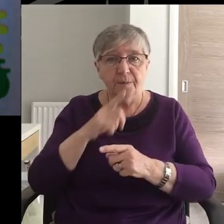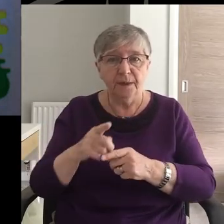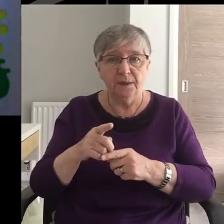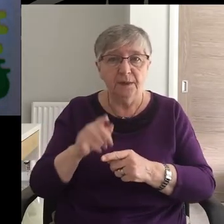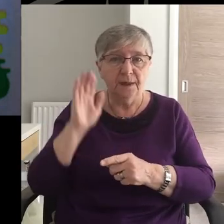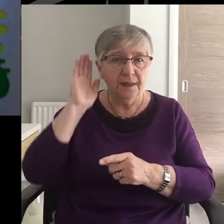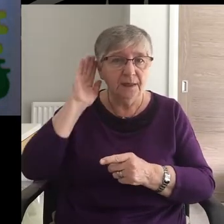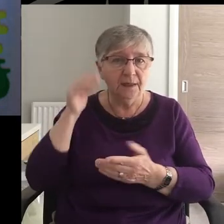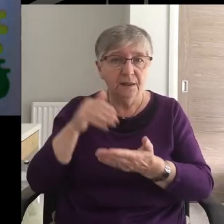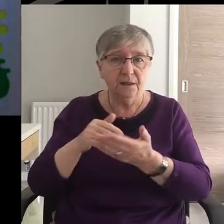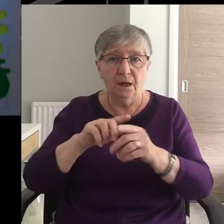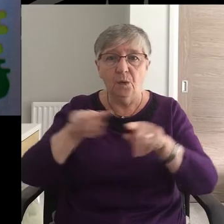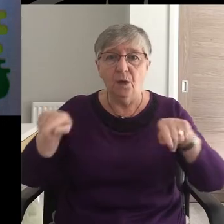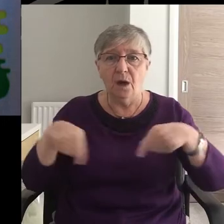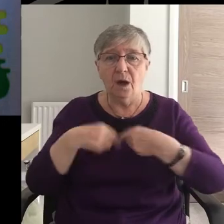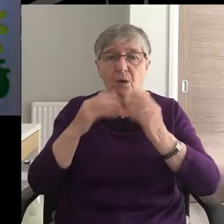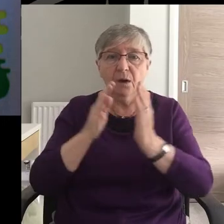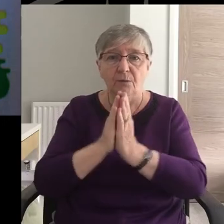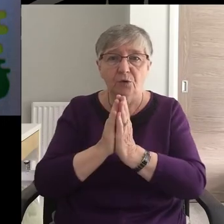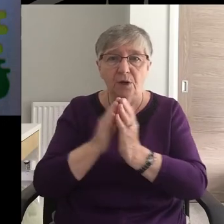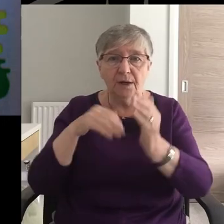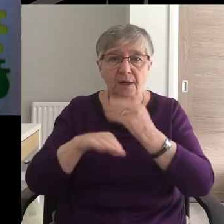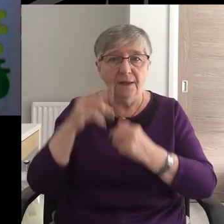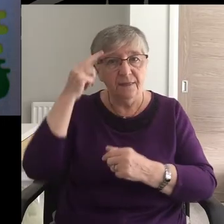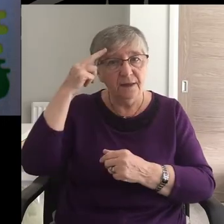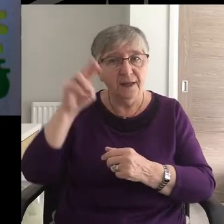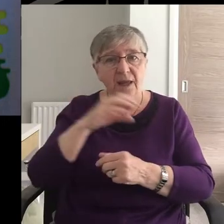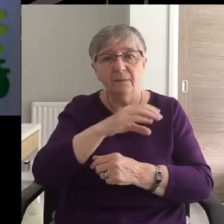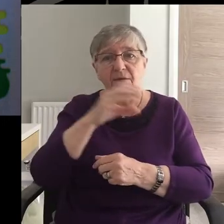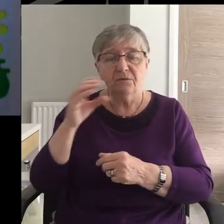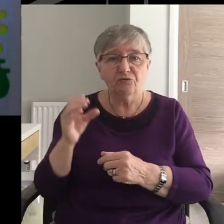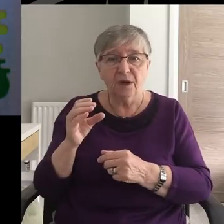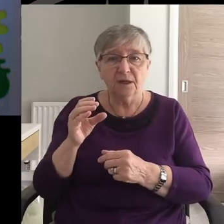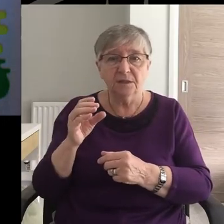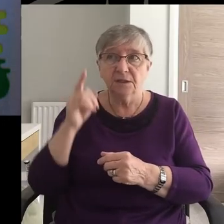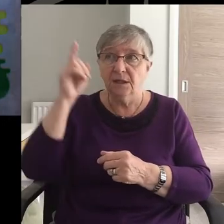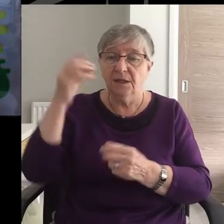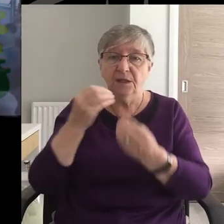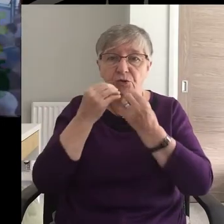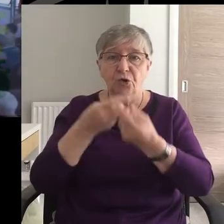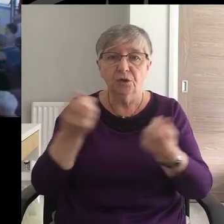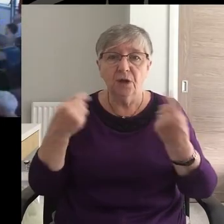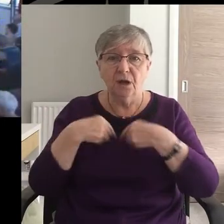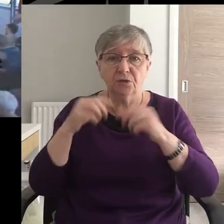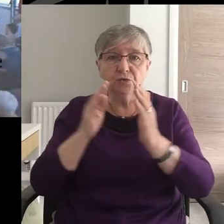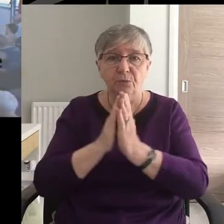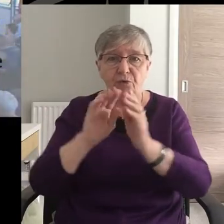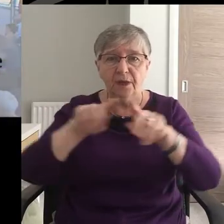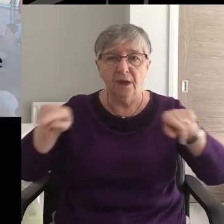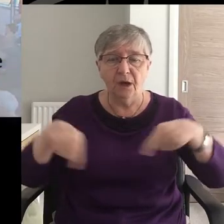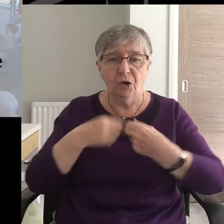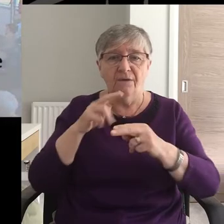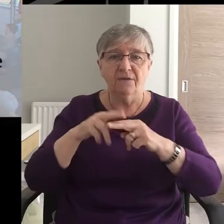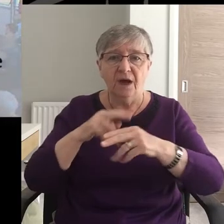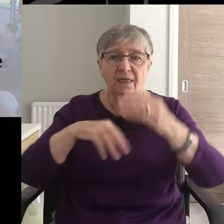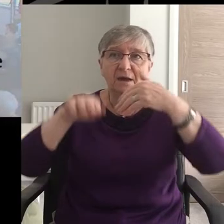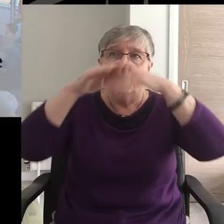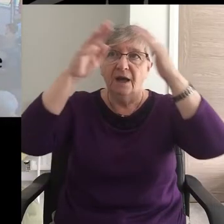Hear now our prayer in the name of Christ, who taught us to pray. Our Father in heaven.